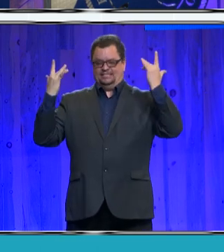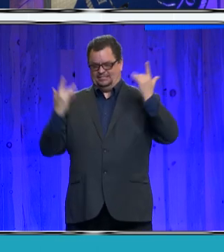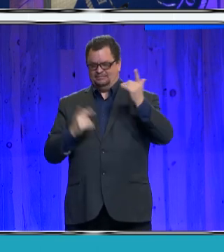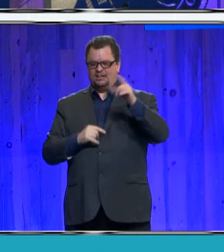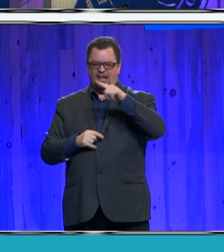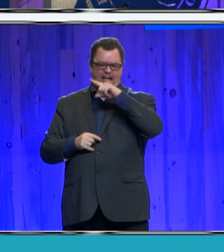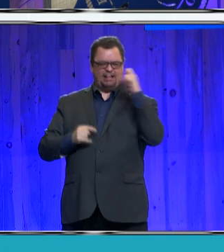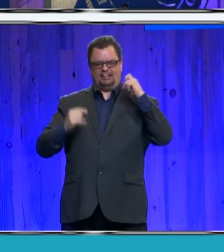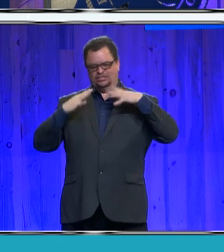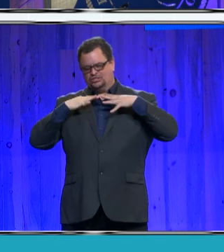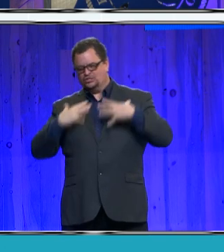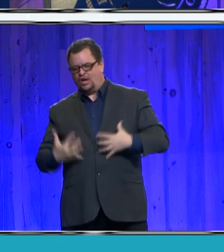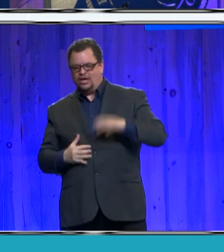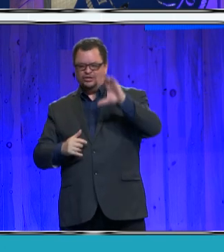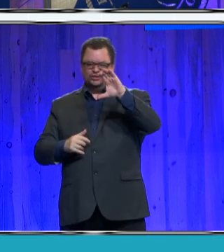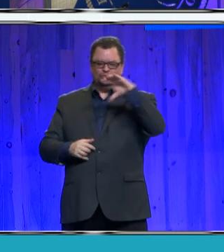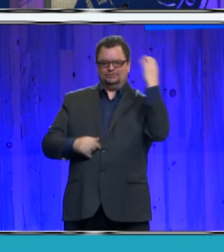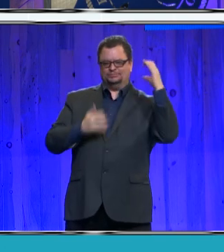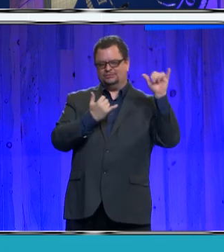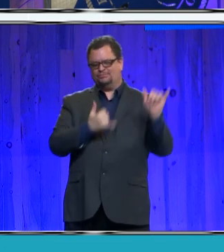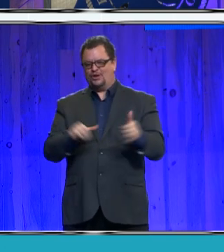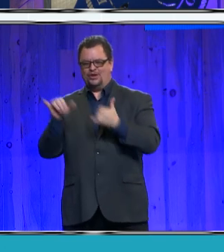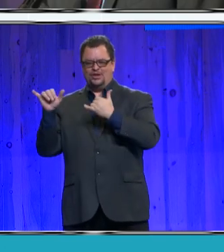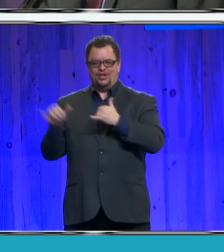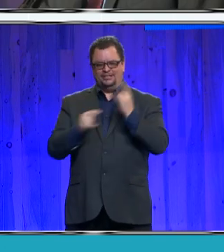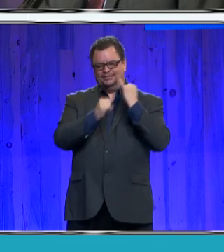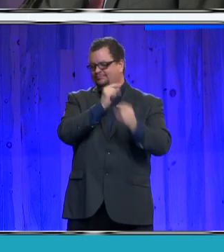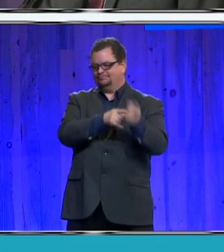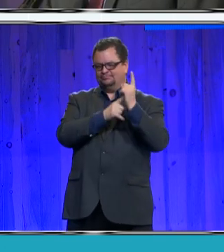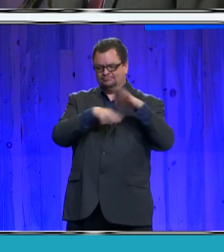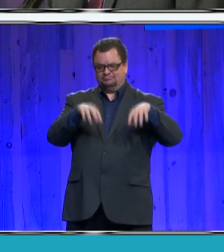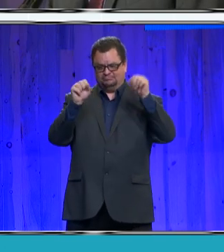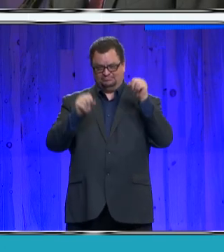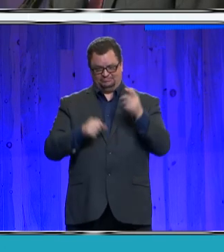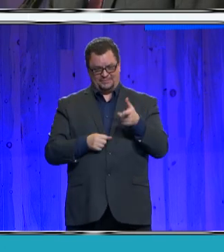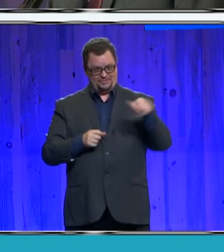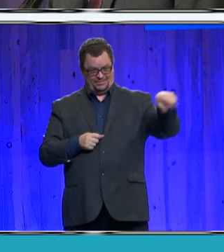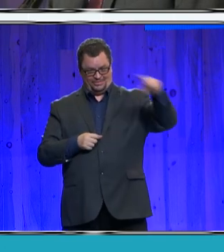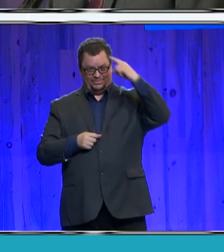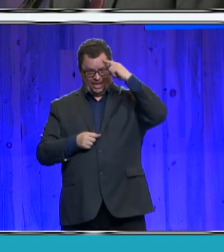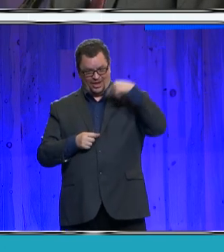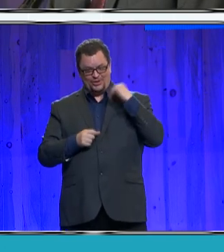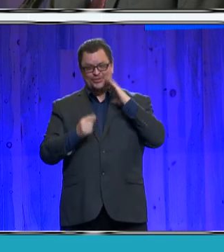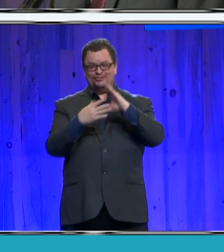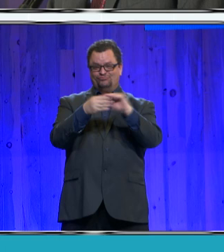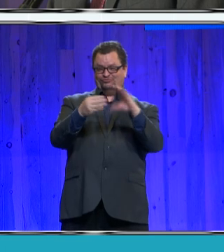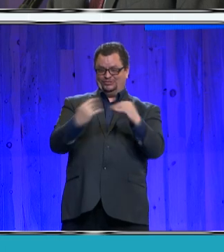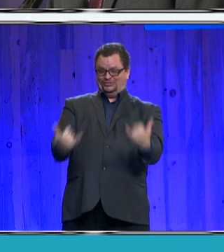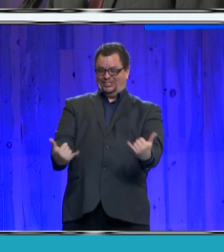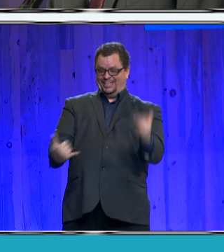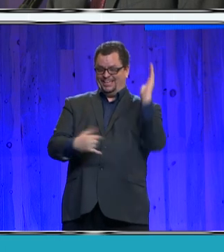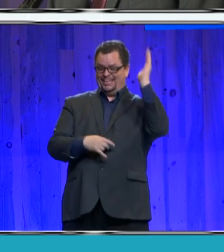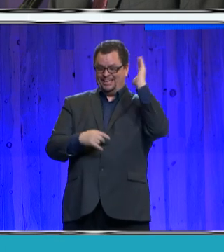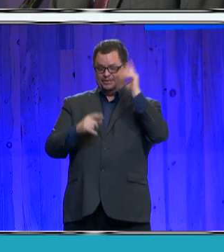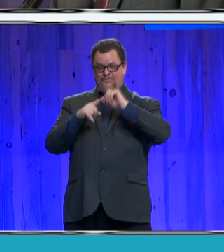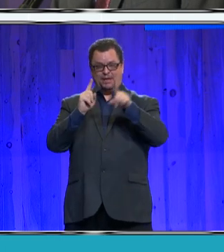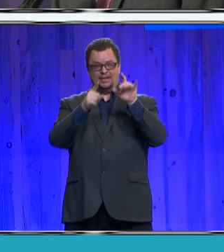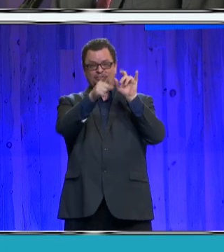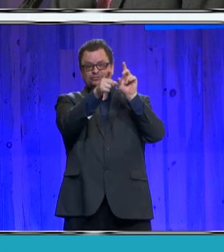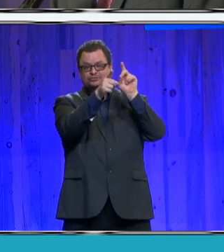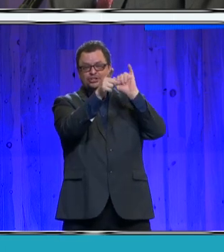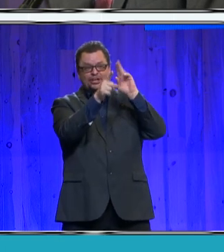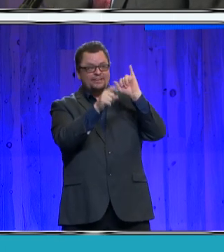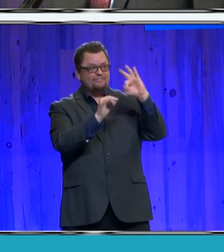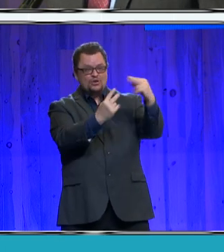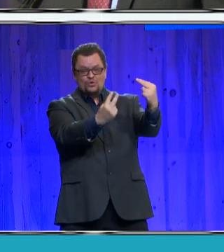never thought I would say in a speech. But we can still give him an ovation. Dirk, if you're watching, thank you for your